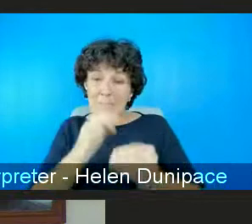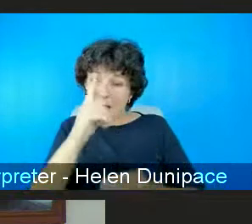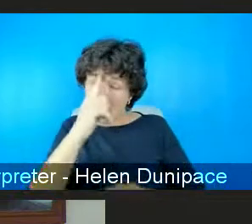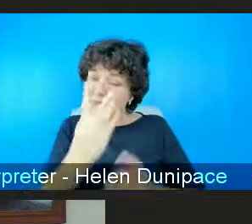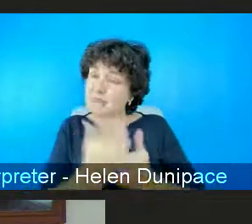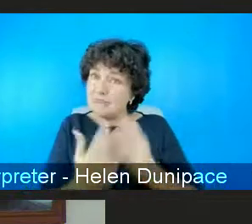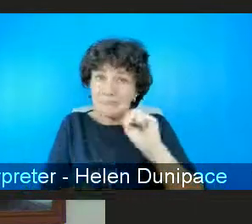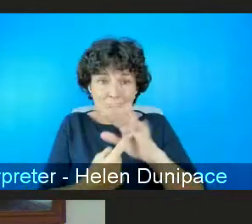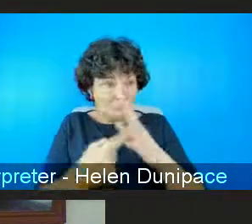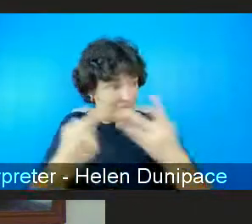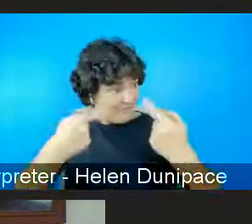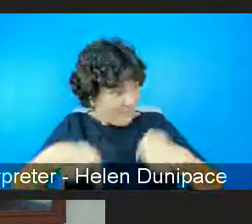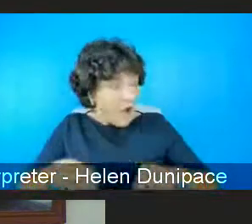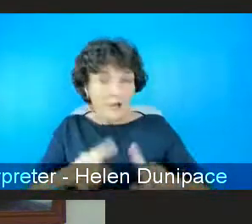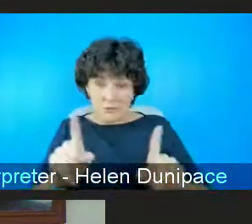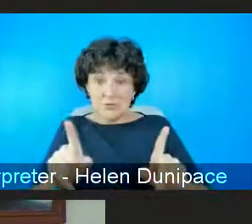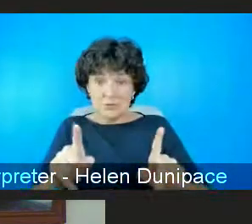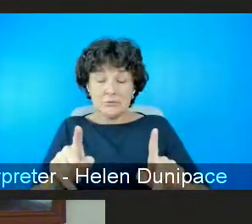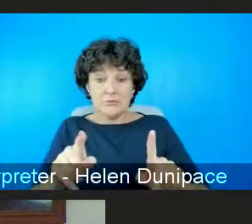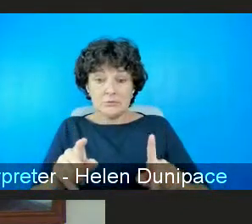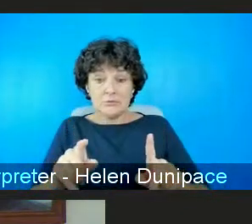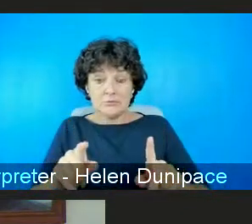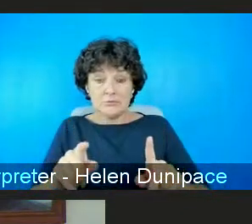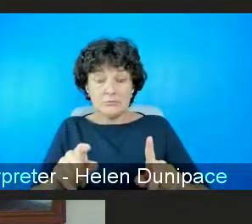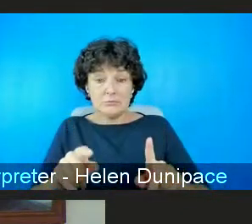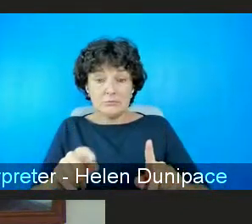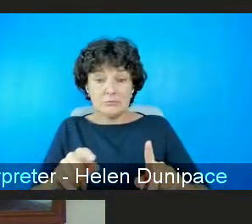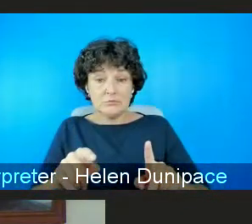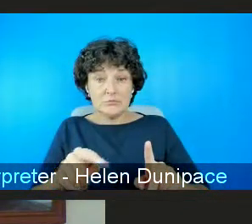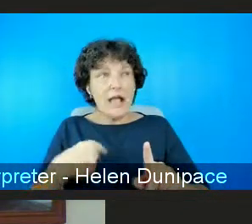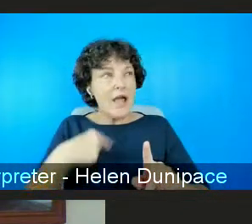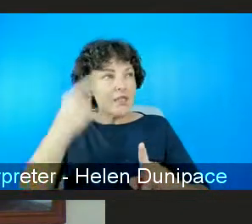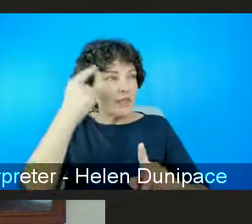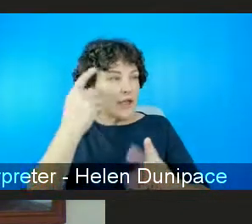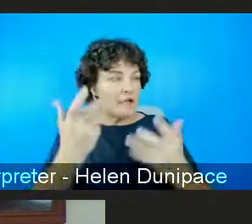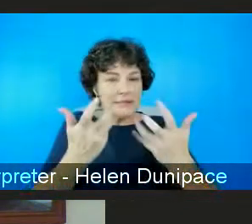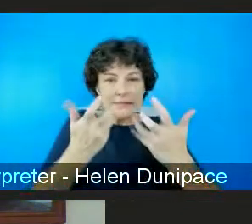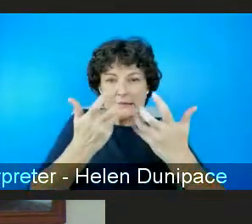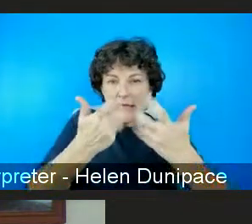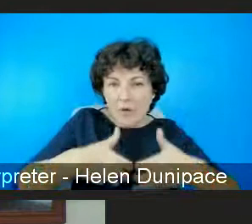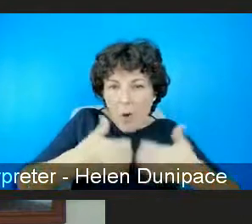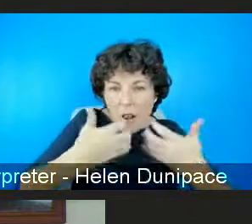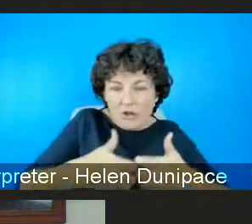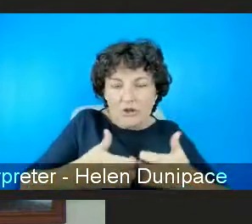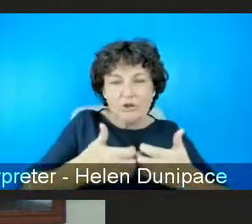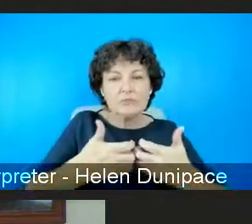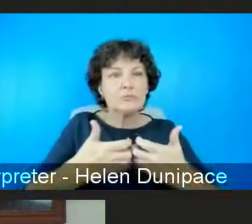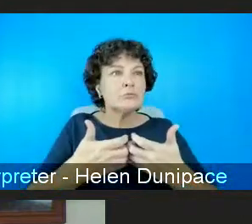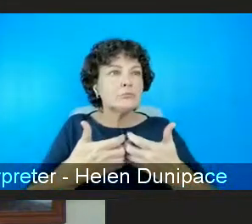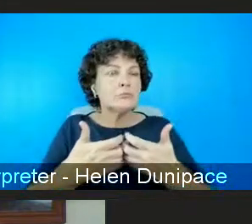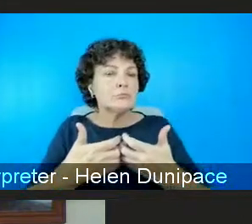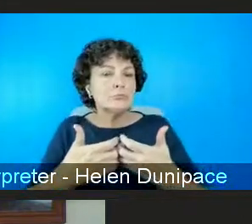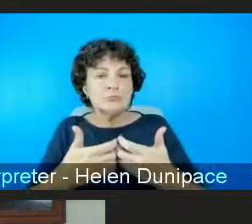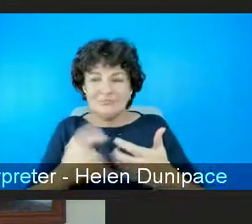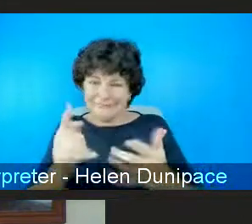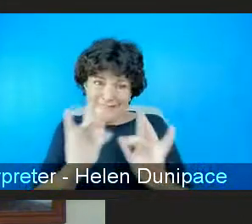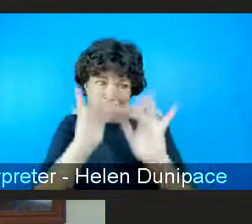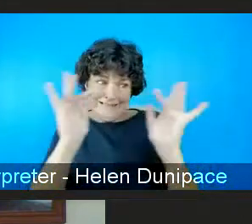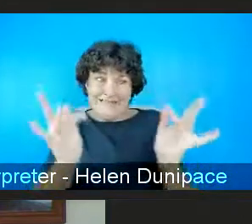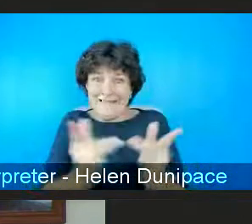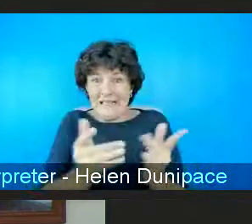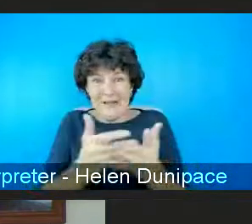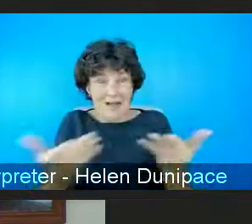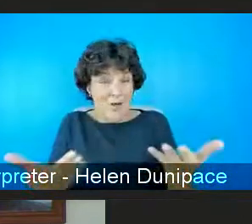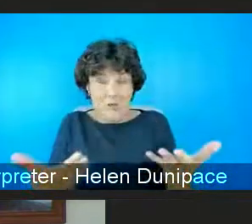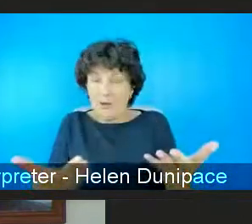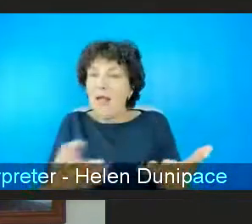not to it i think that um technology and um uh the internet uh is